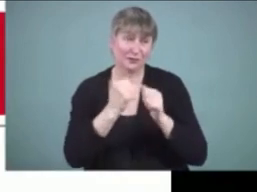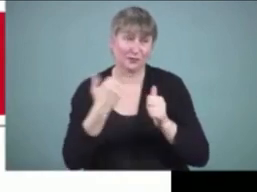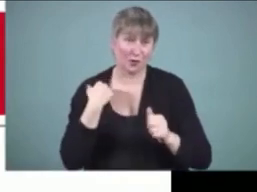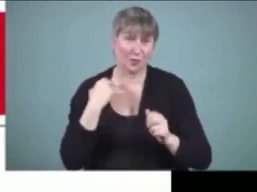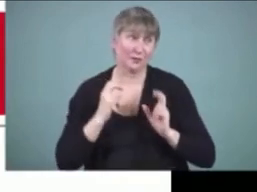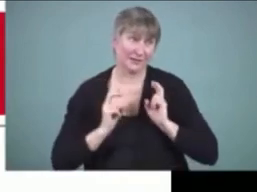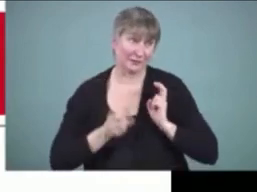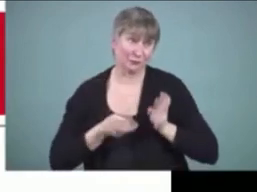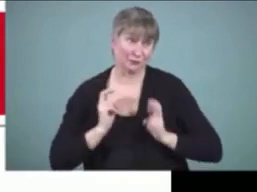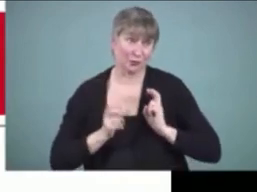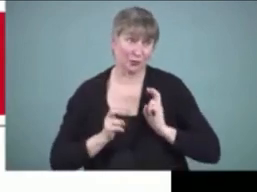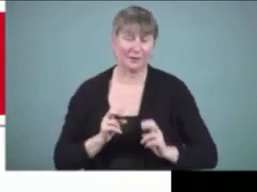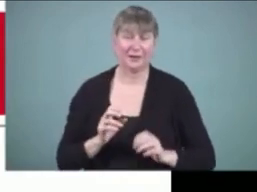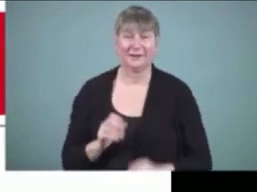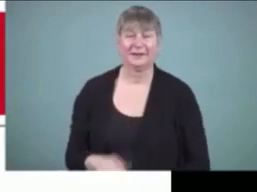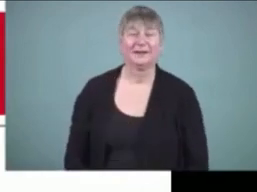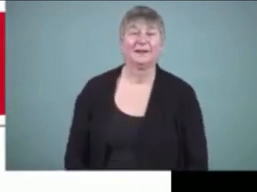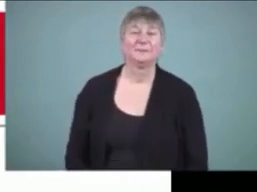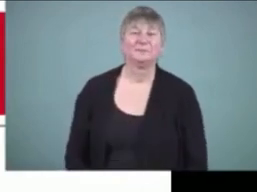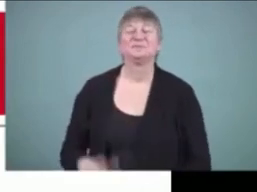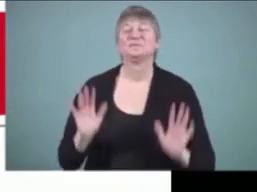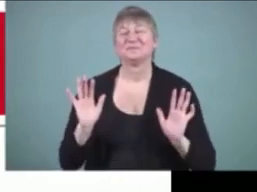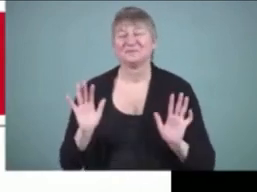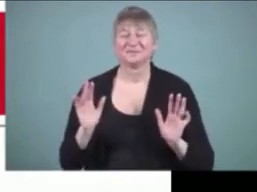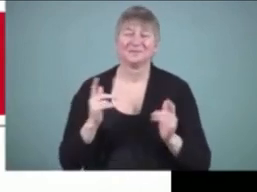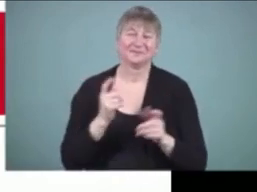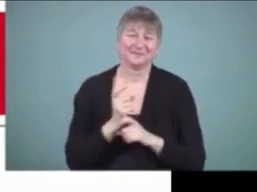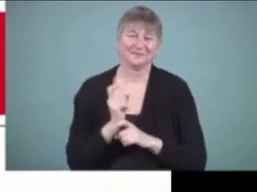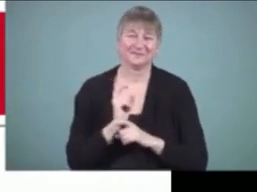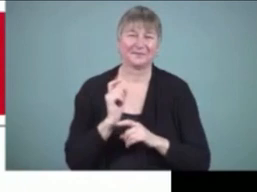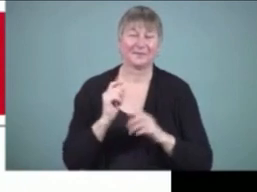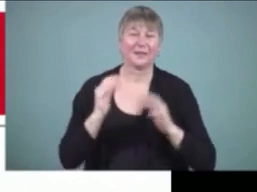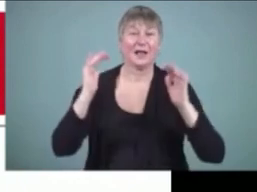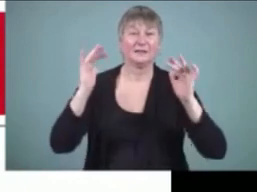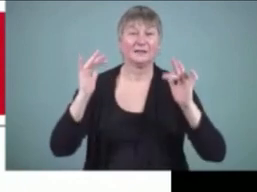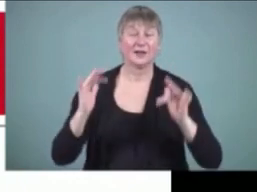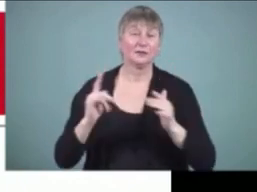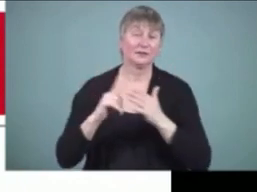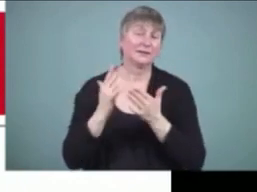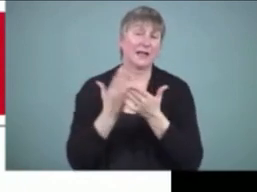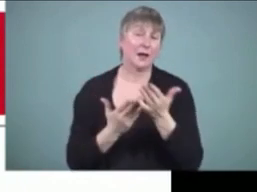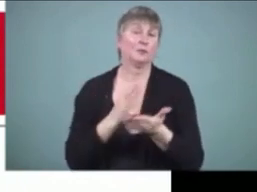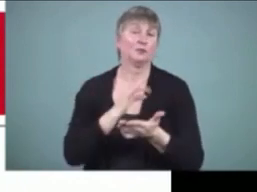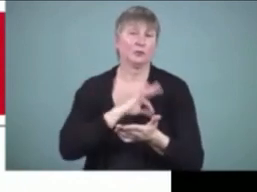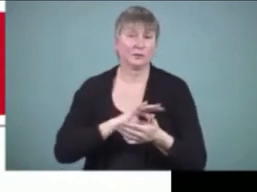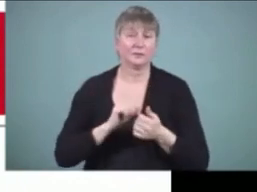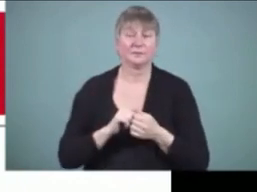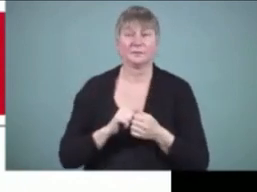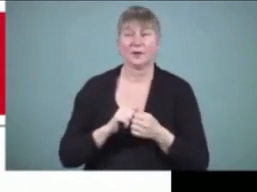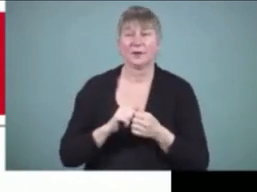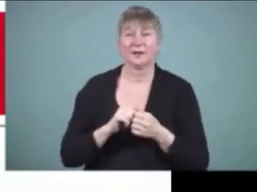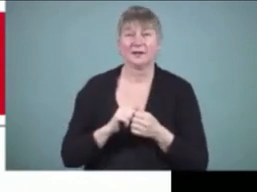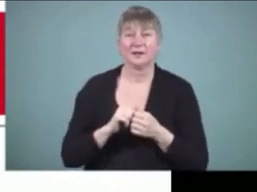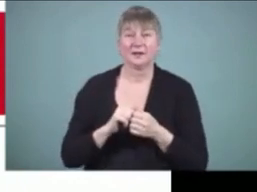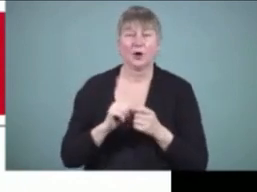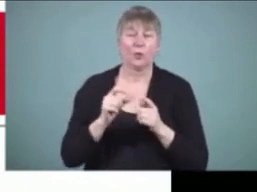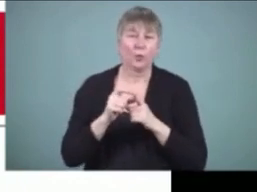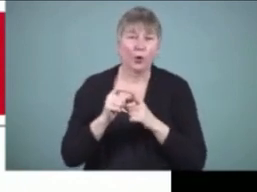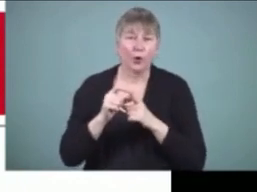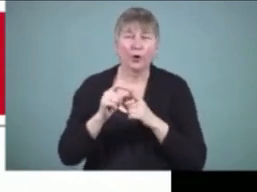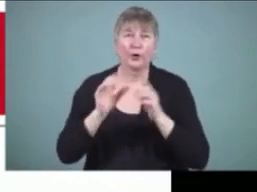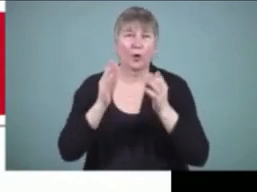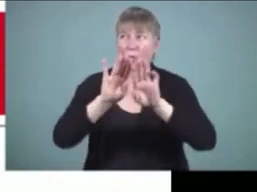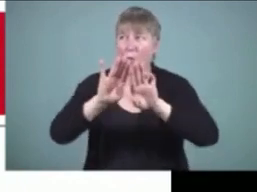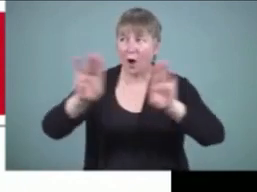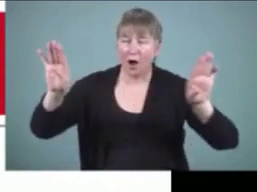resources that can be useful in the classroom if students are taught to use them word walls dictionaries a really